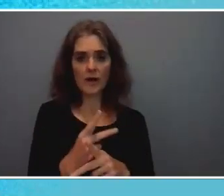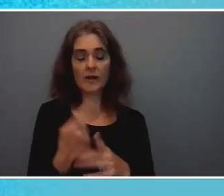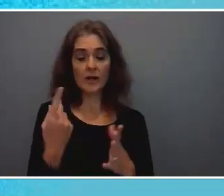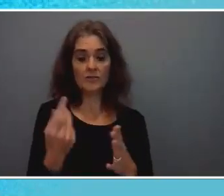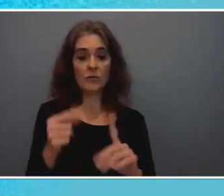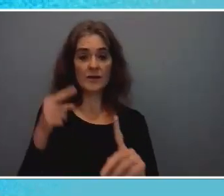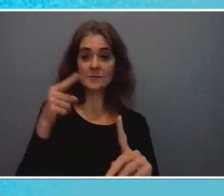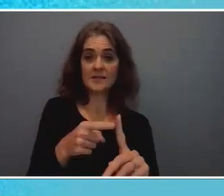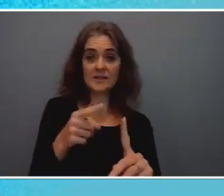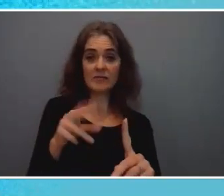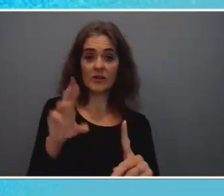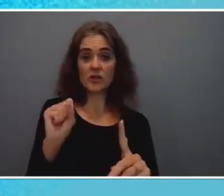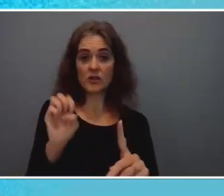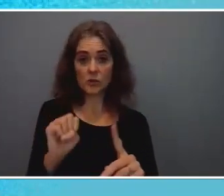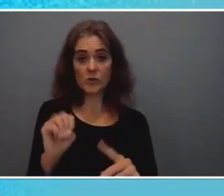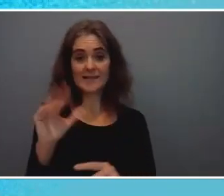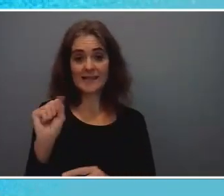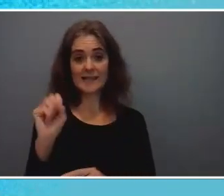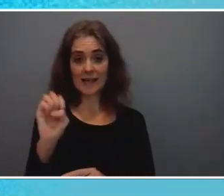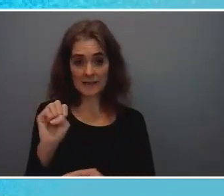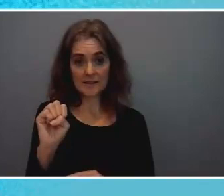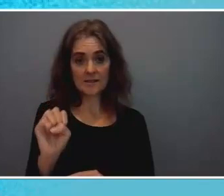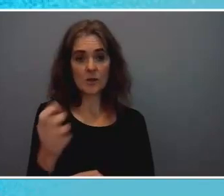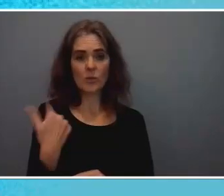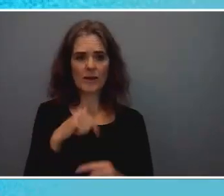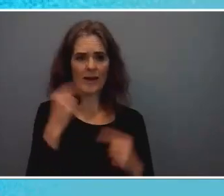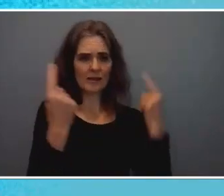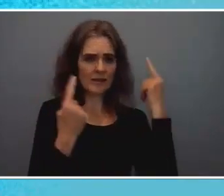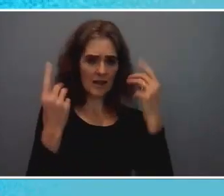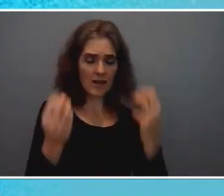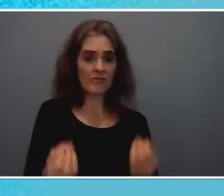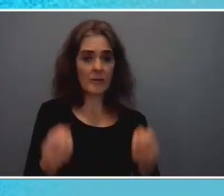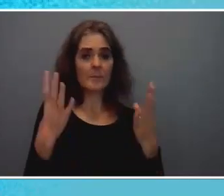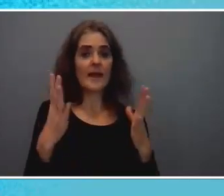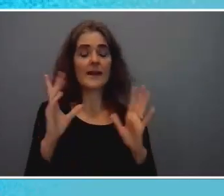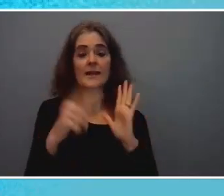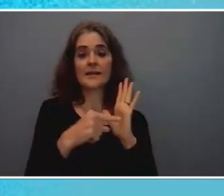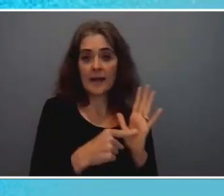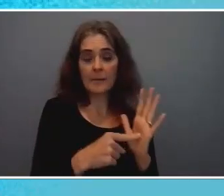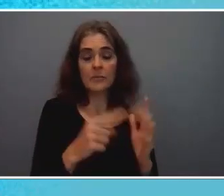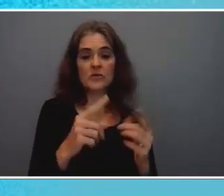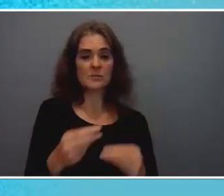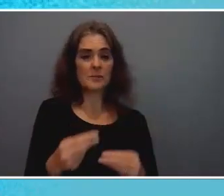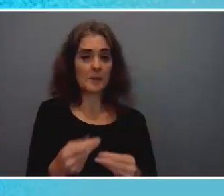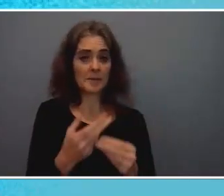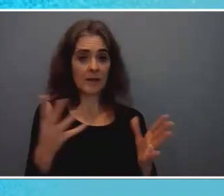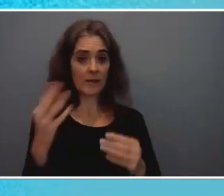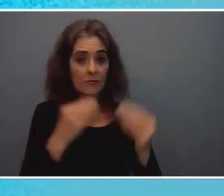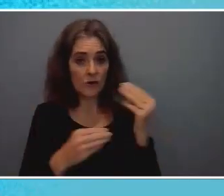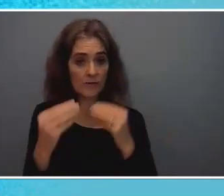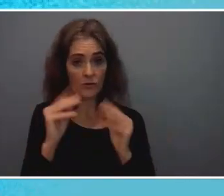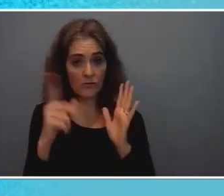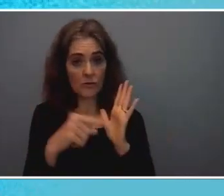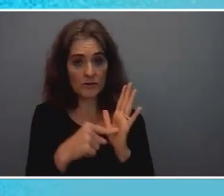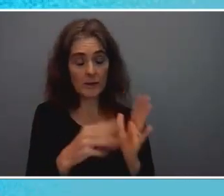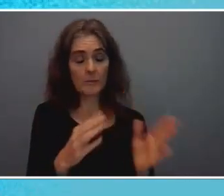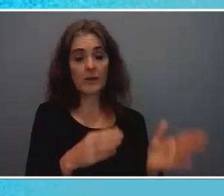aid world certainly we can think of a lot of examples delivery of food we can also think of addressing